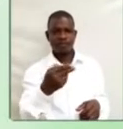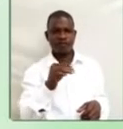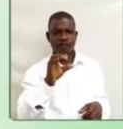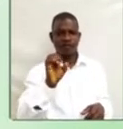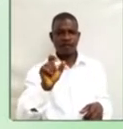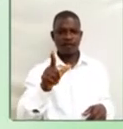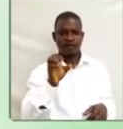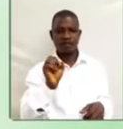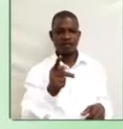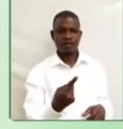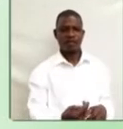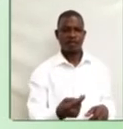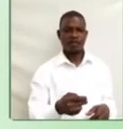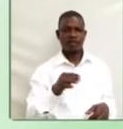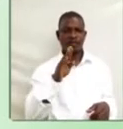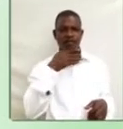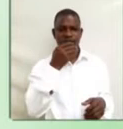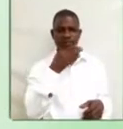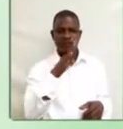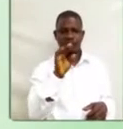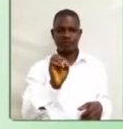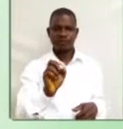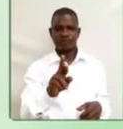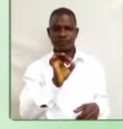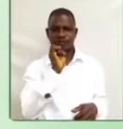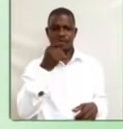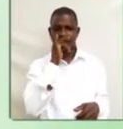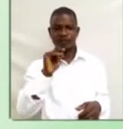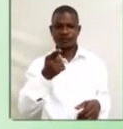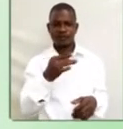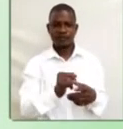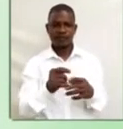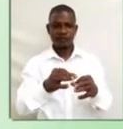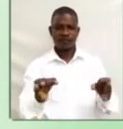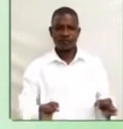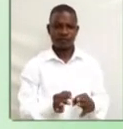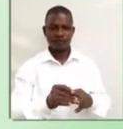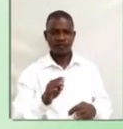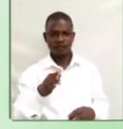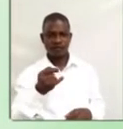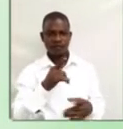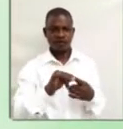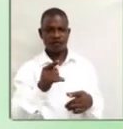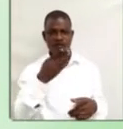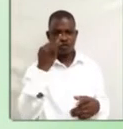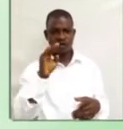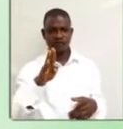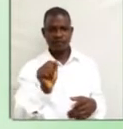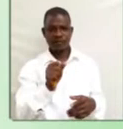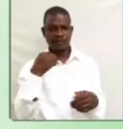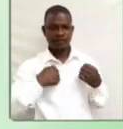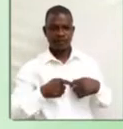Clothe. Breathe. Breathe the verb form of breath while bathe